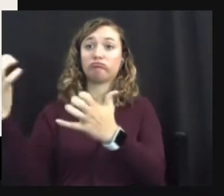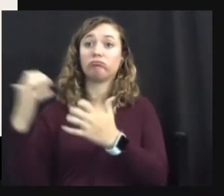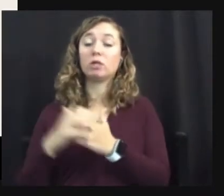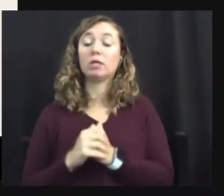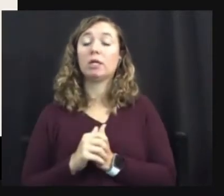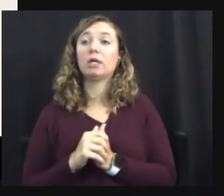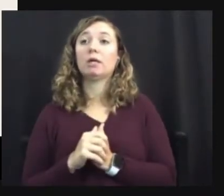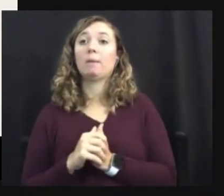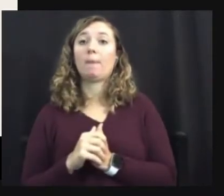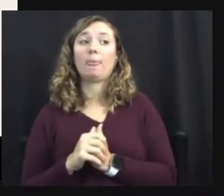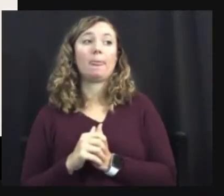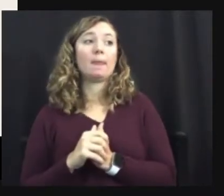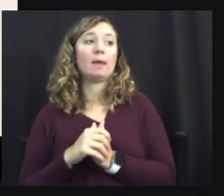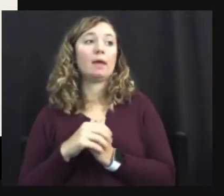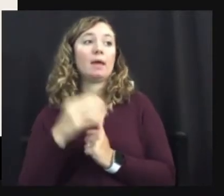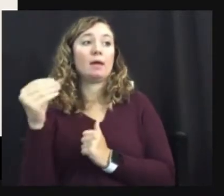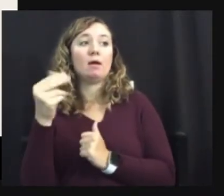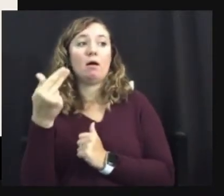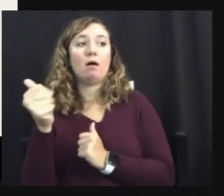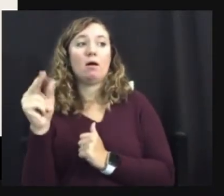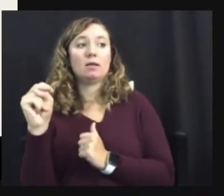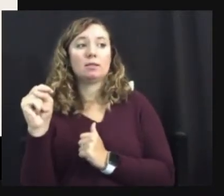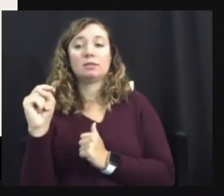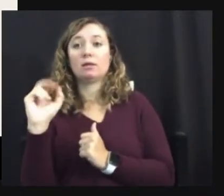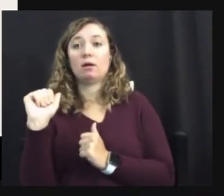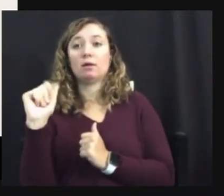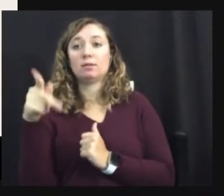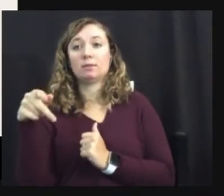Hans Osberger who was, um,